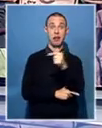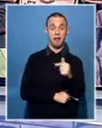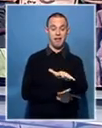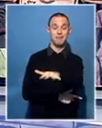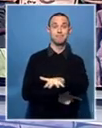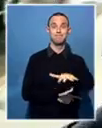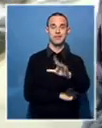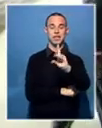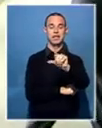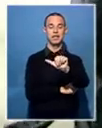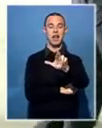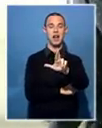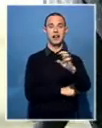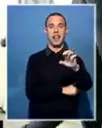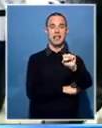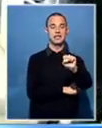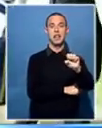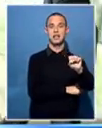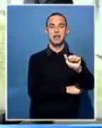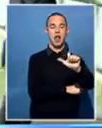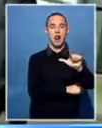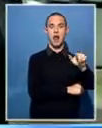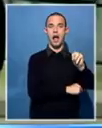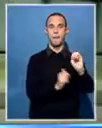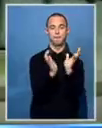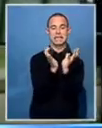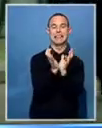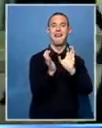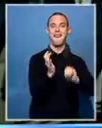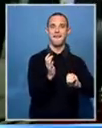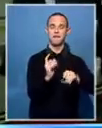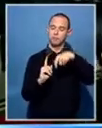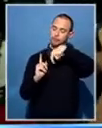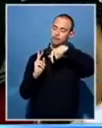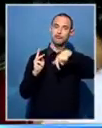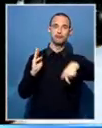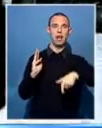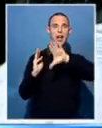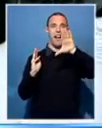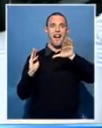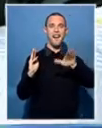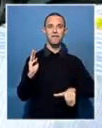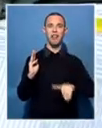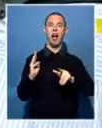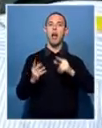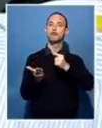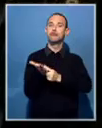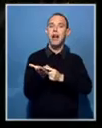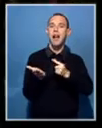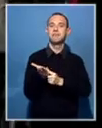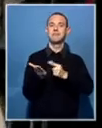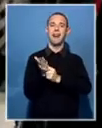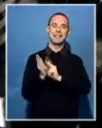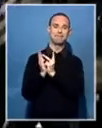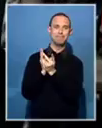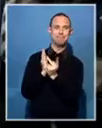Kenyan President Uhuru Kenyatta, Rwanda's Paul Kagame, Tanzania's Jakai Kikwete and Uganda's Yowerim Seveni all